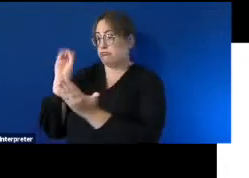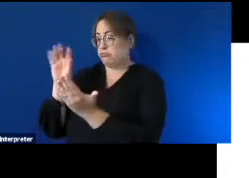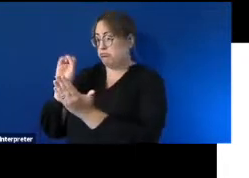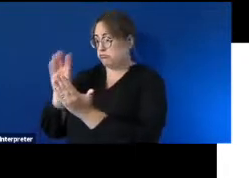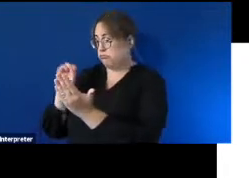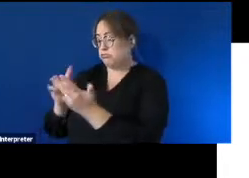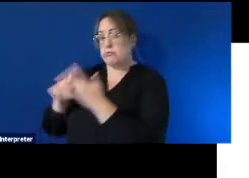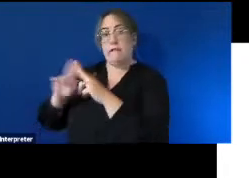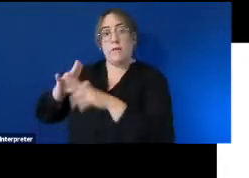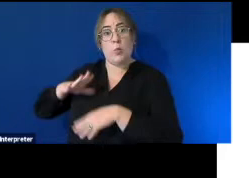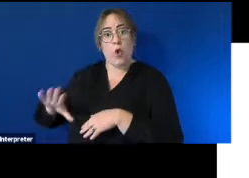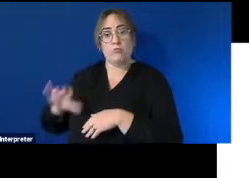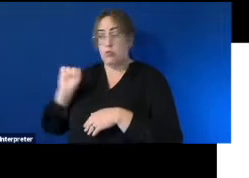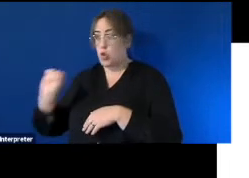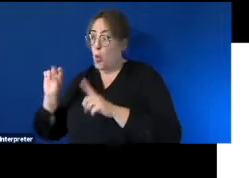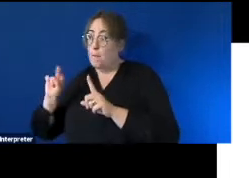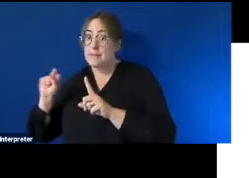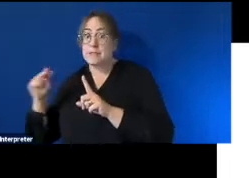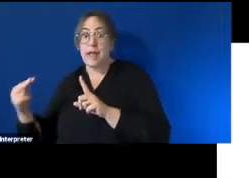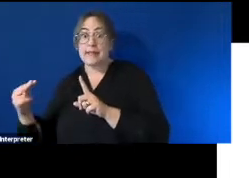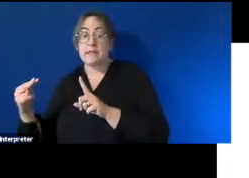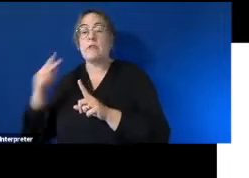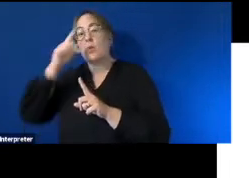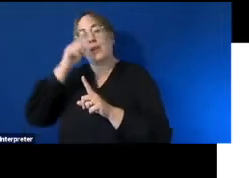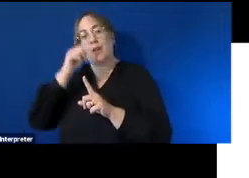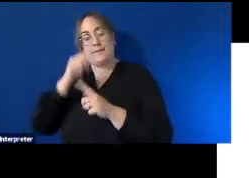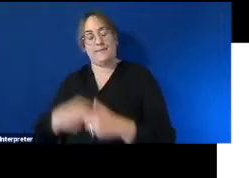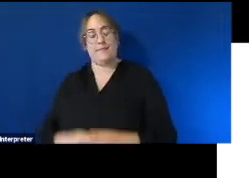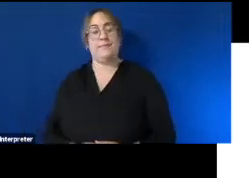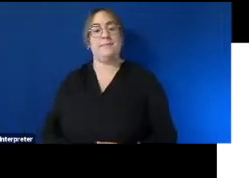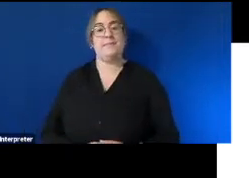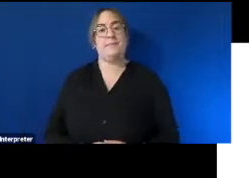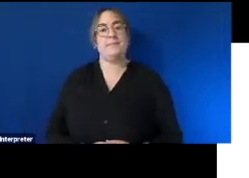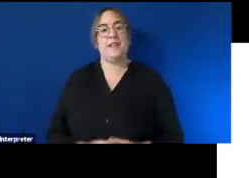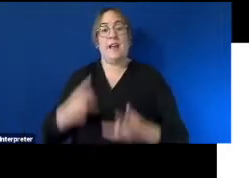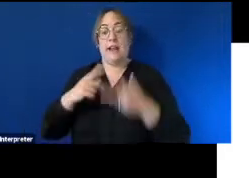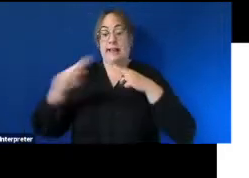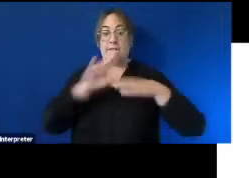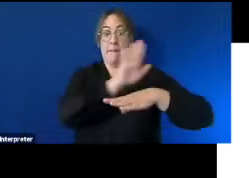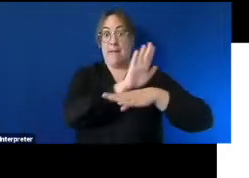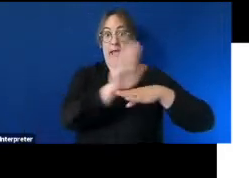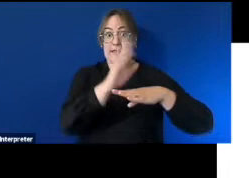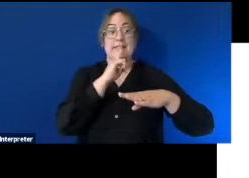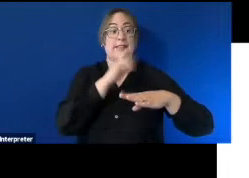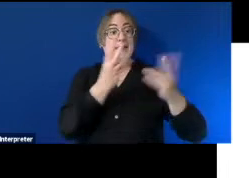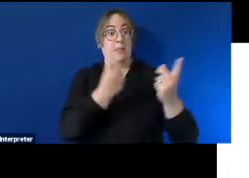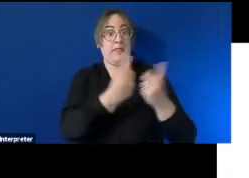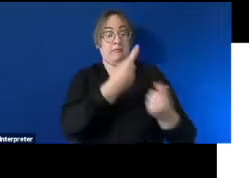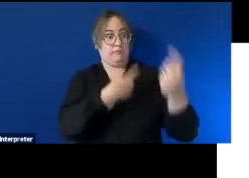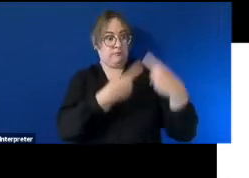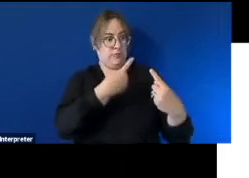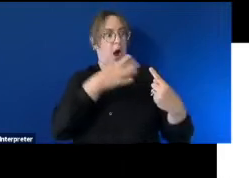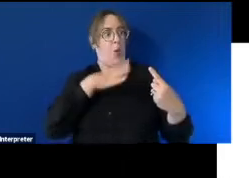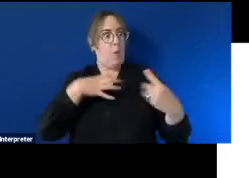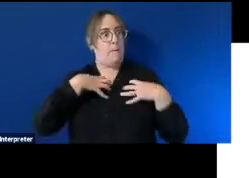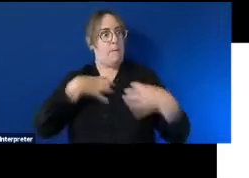bring or share into the discussion today adding to that if a panelist says something that you would like to hear more about please also